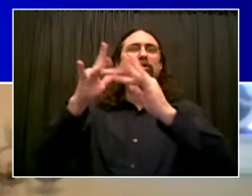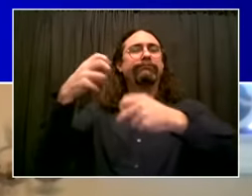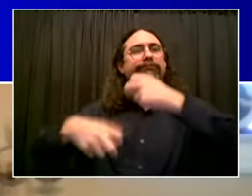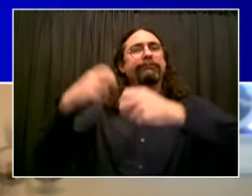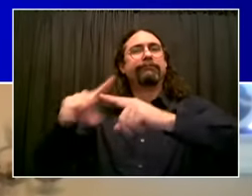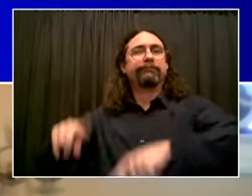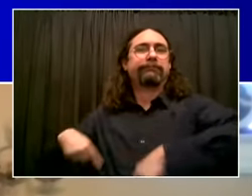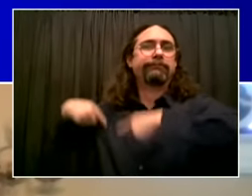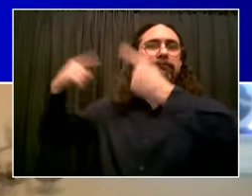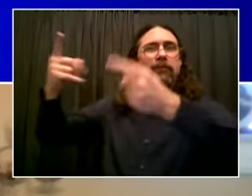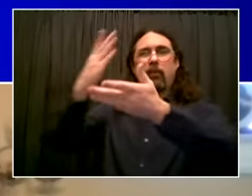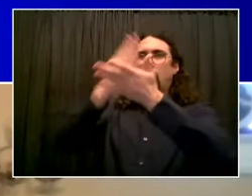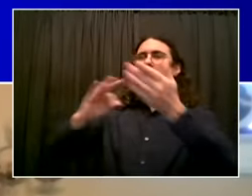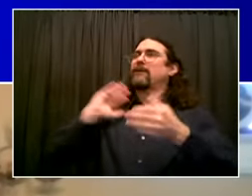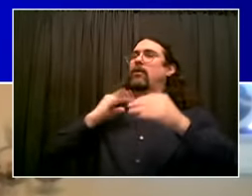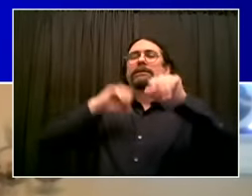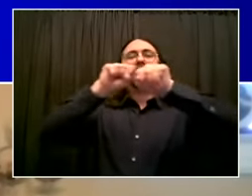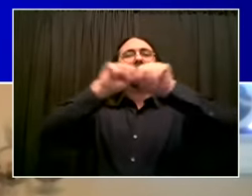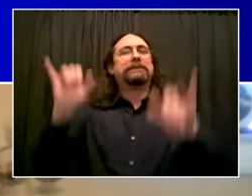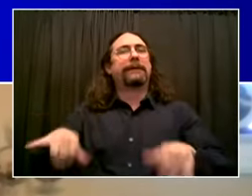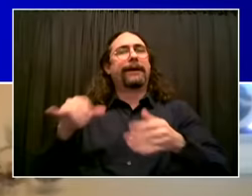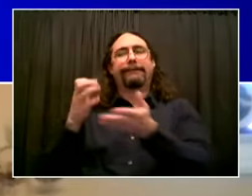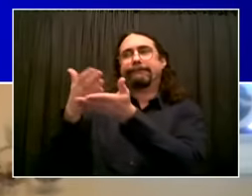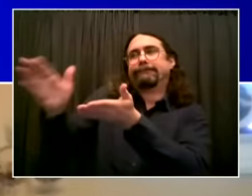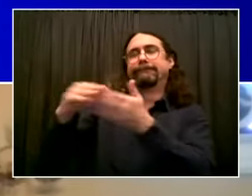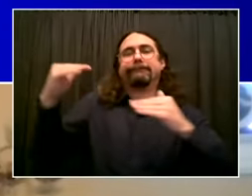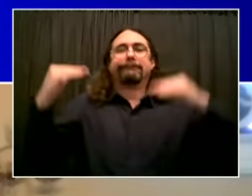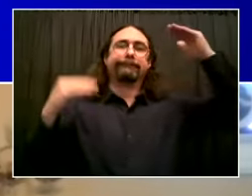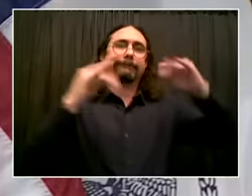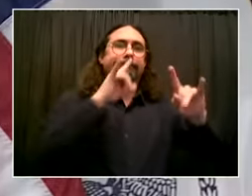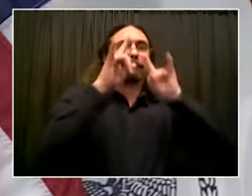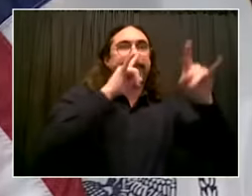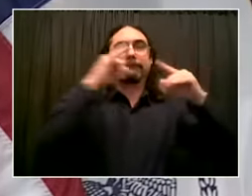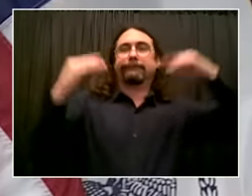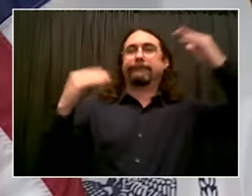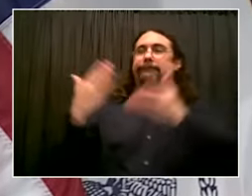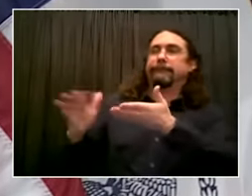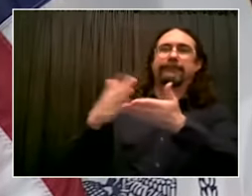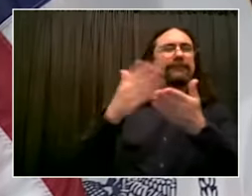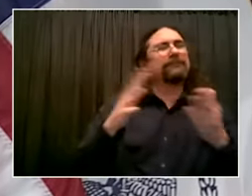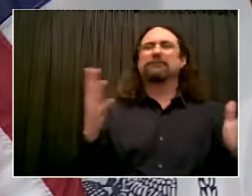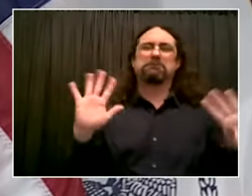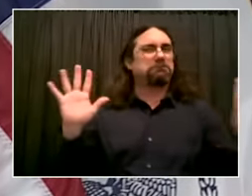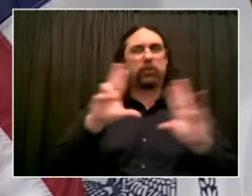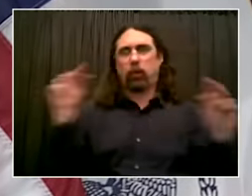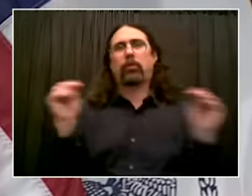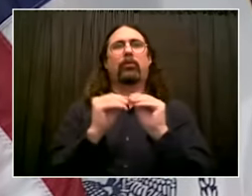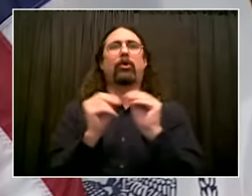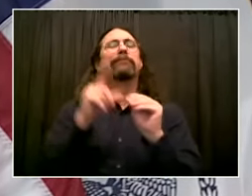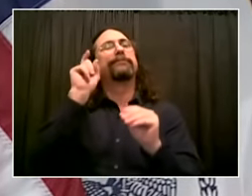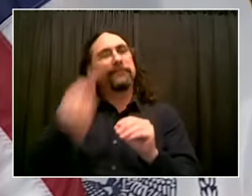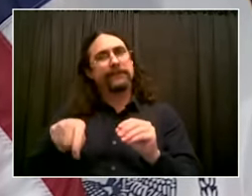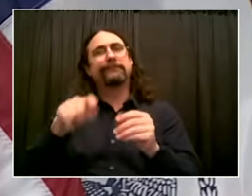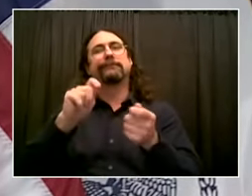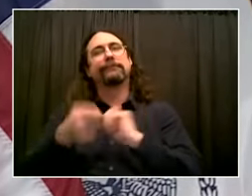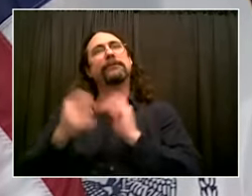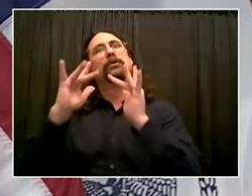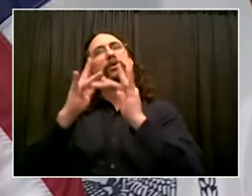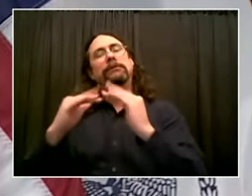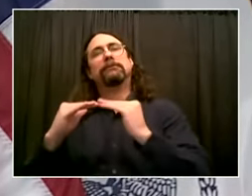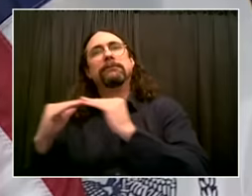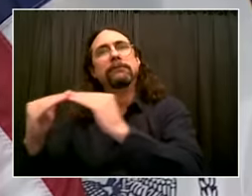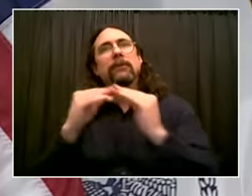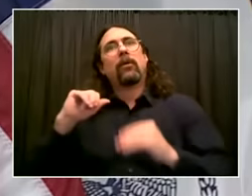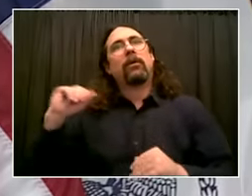do the right thing. So thank you for being a leader in that effort. Look forward to working with you on it. Absolutely. Let's get this done. Amen. Okay.